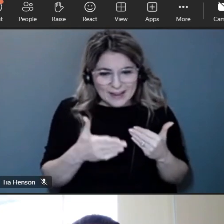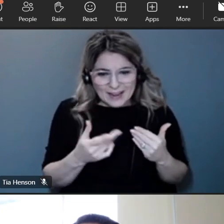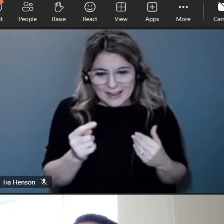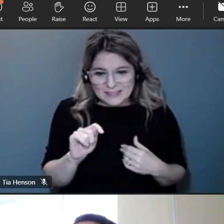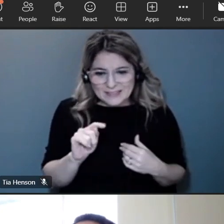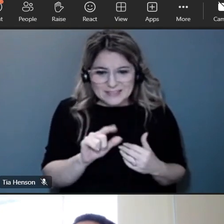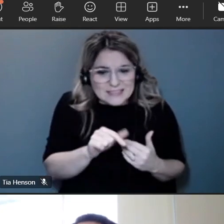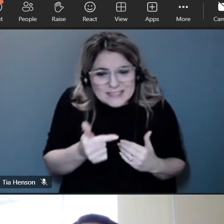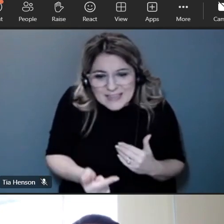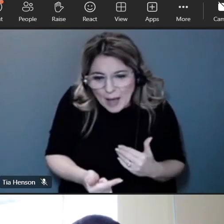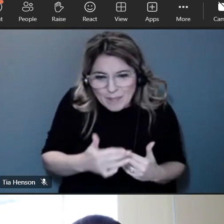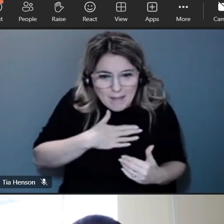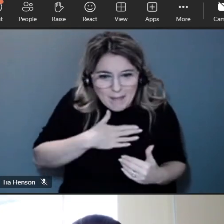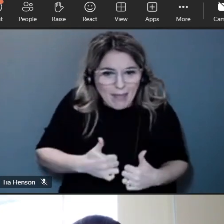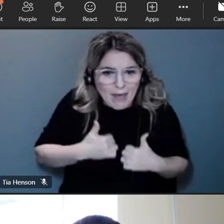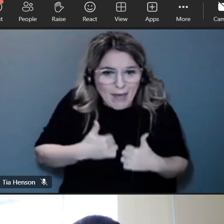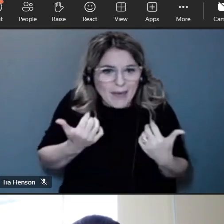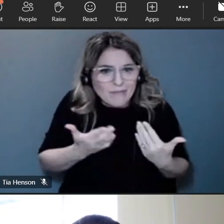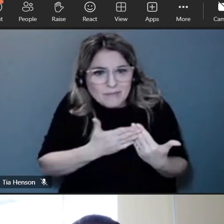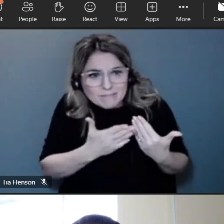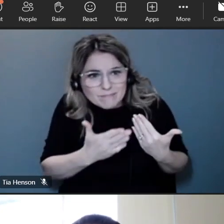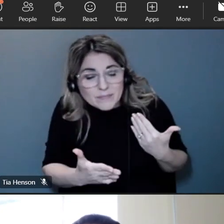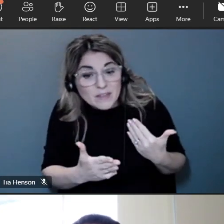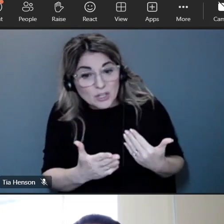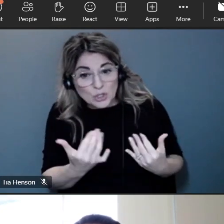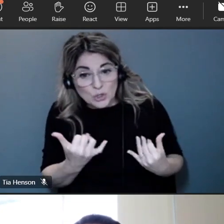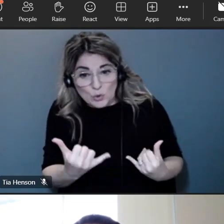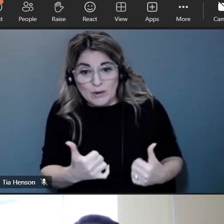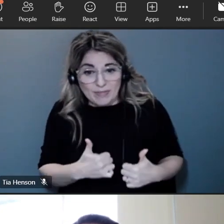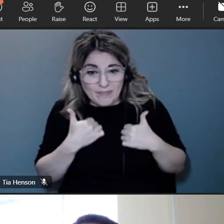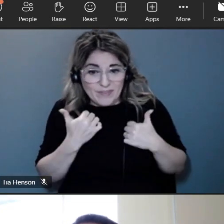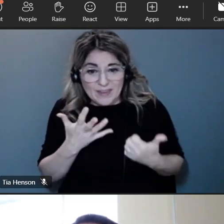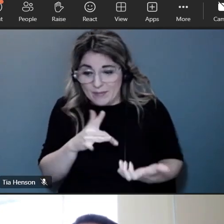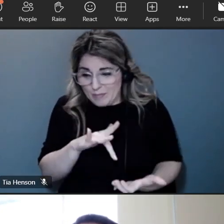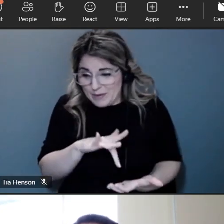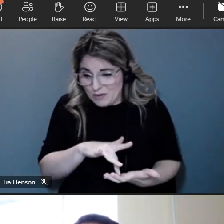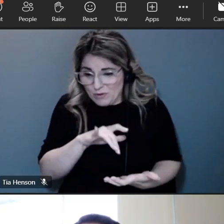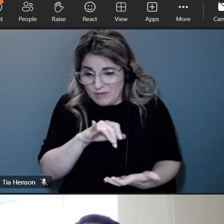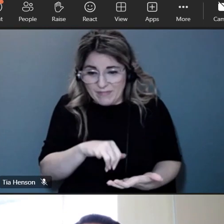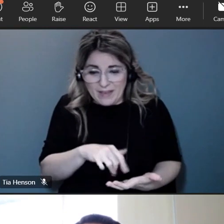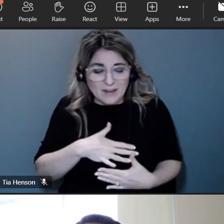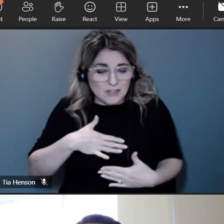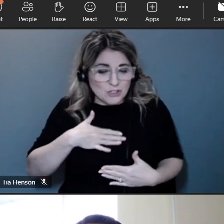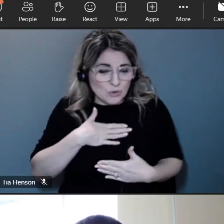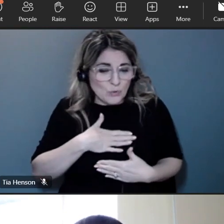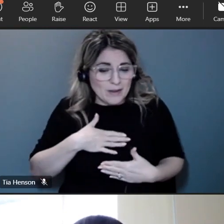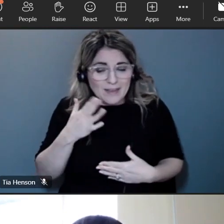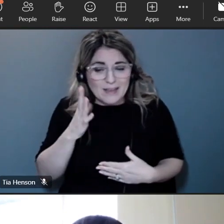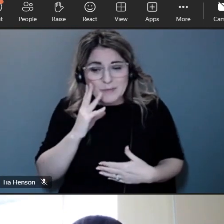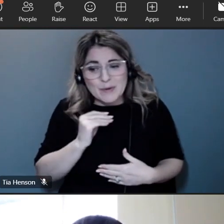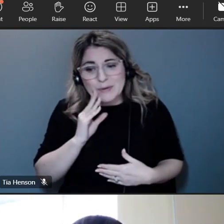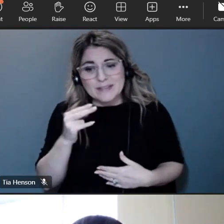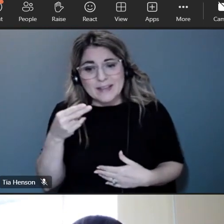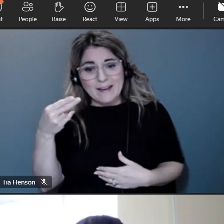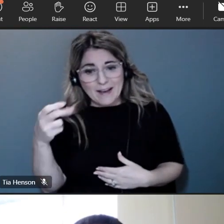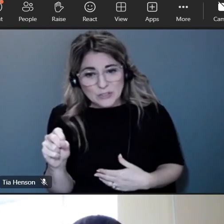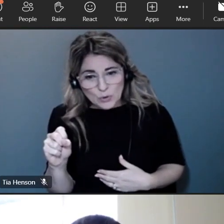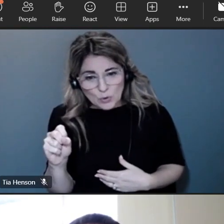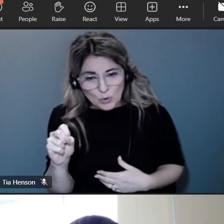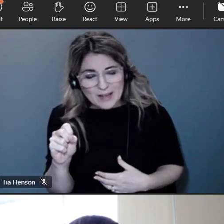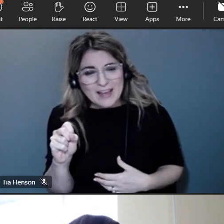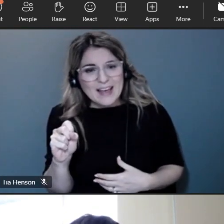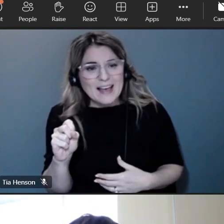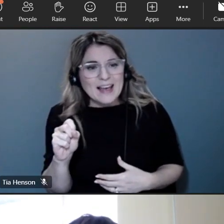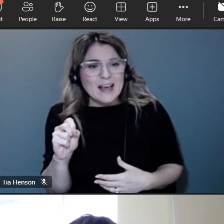phase that you're in certainly you're living in and enjoying and experiencing high school right now but then there's this